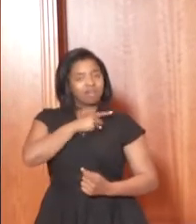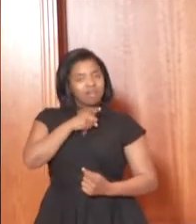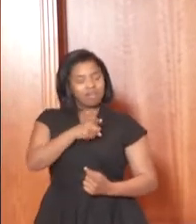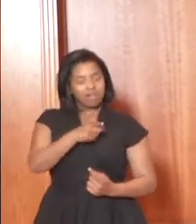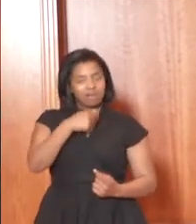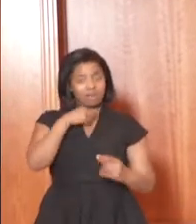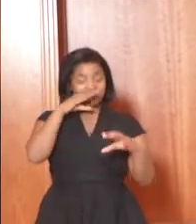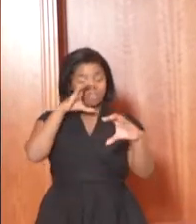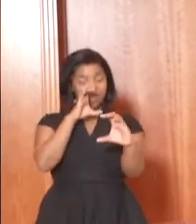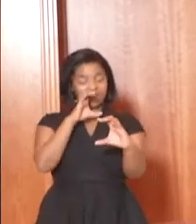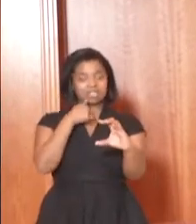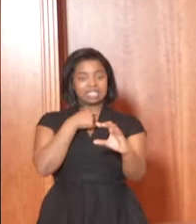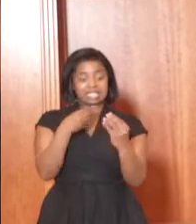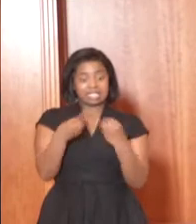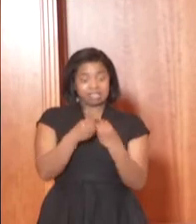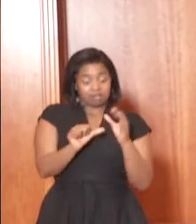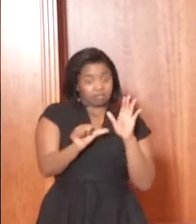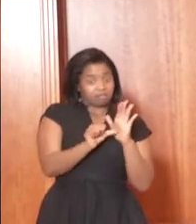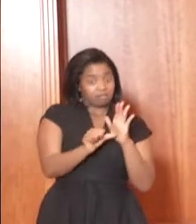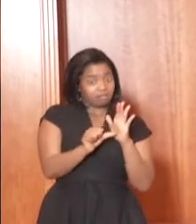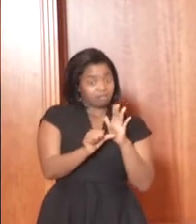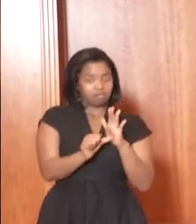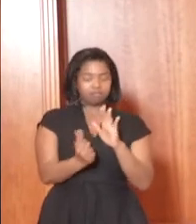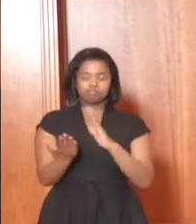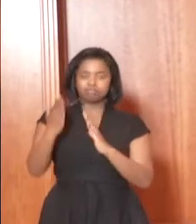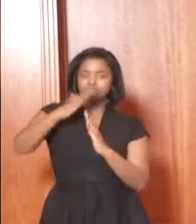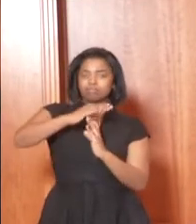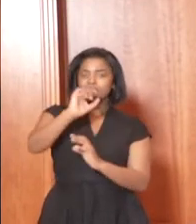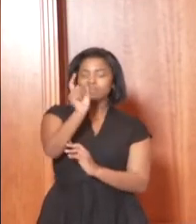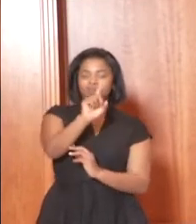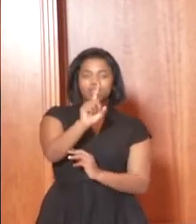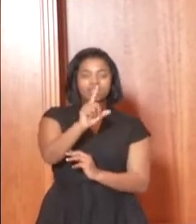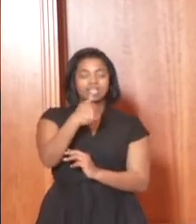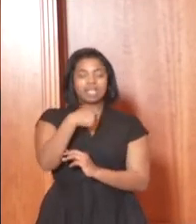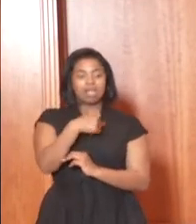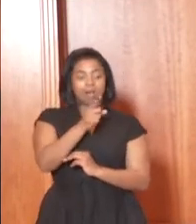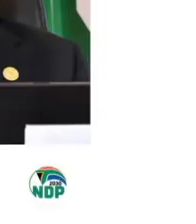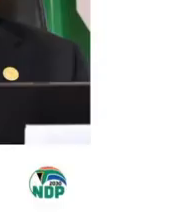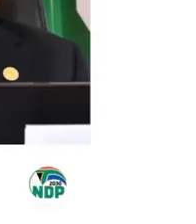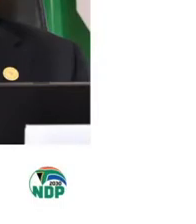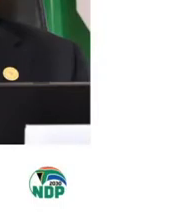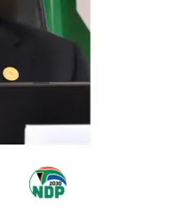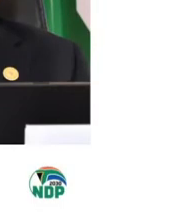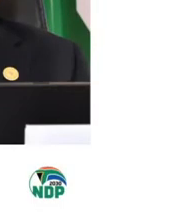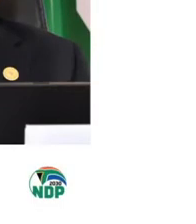focus on our priorities then we focus on what needs to be done.